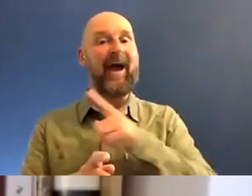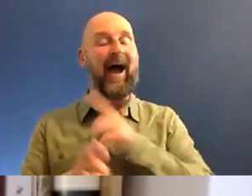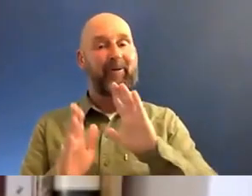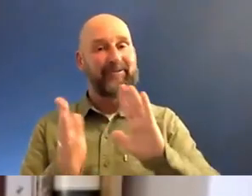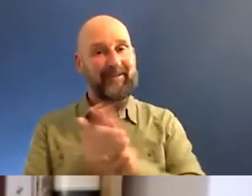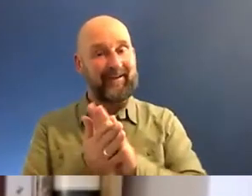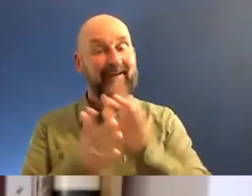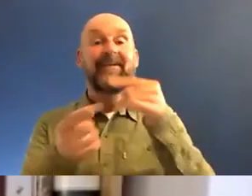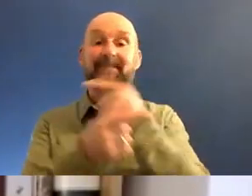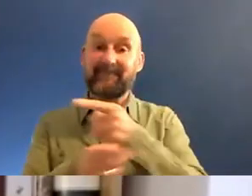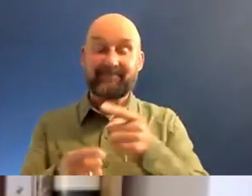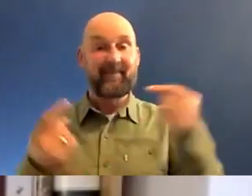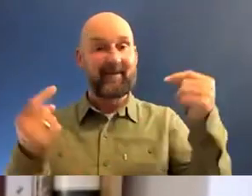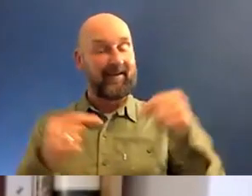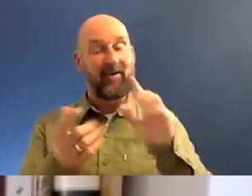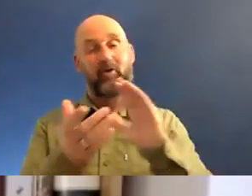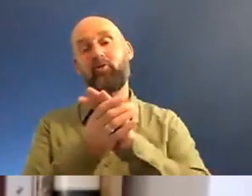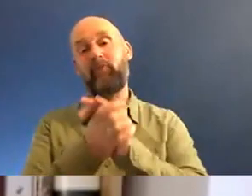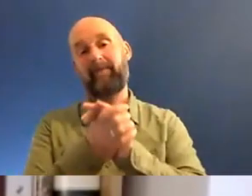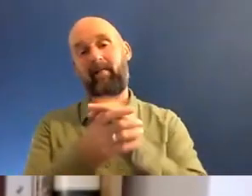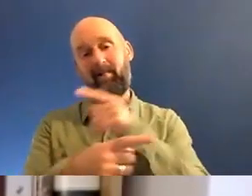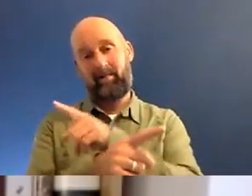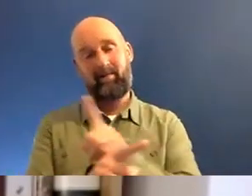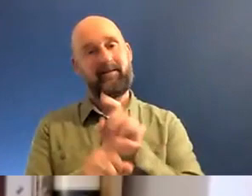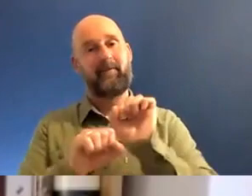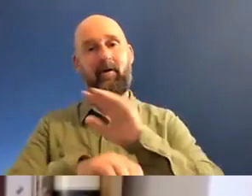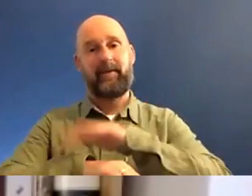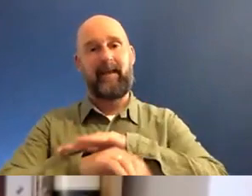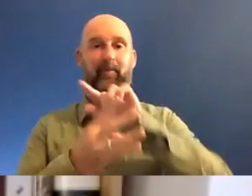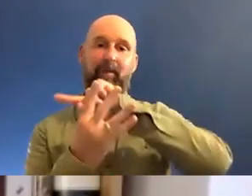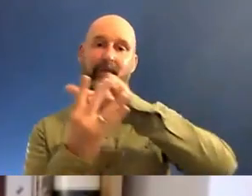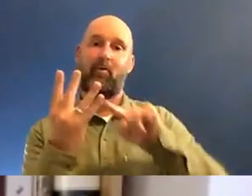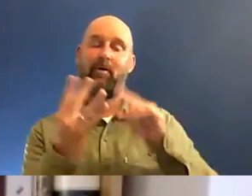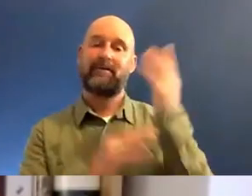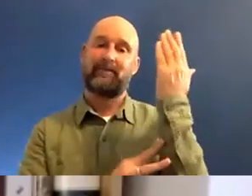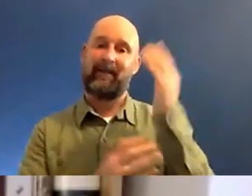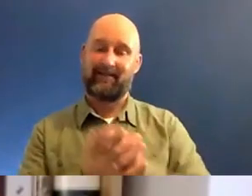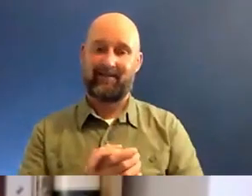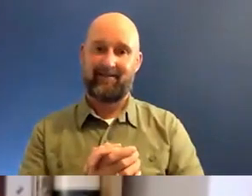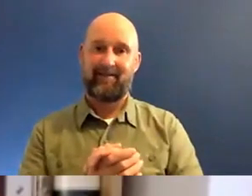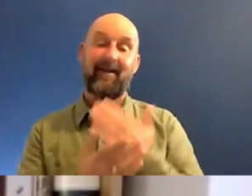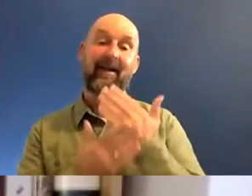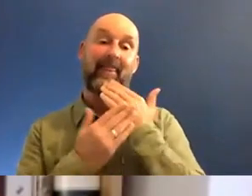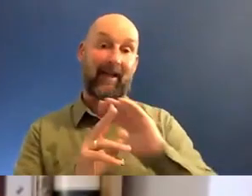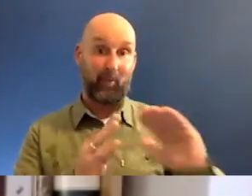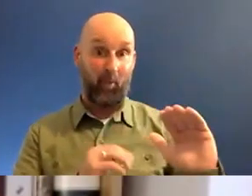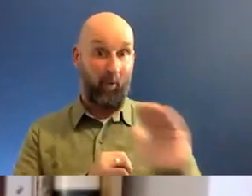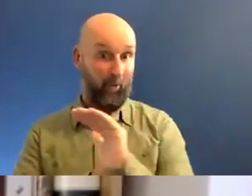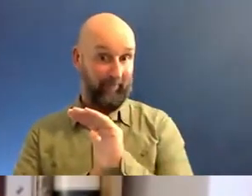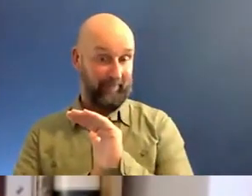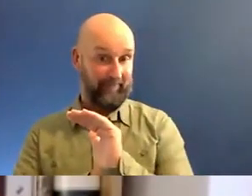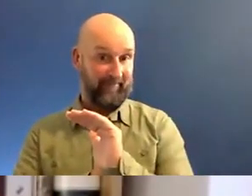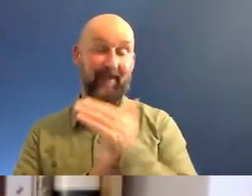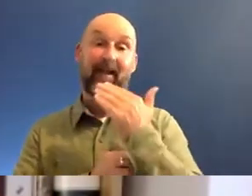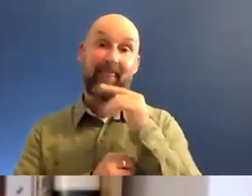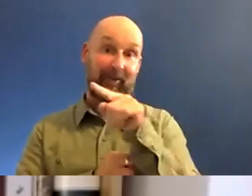a bit to say we are so grateful for the time we've had with our speakers. Thank you to all of them. Thank you